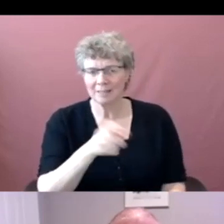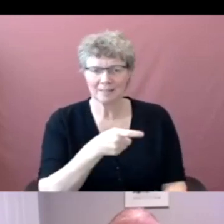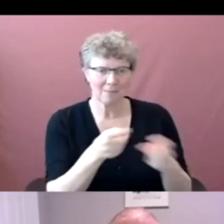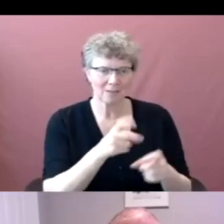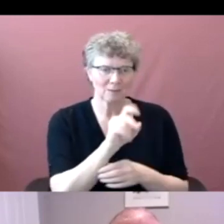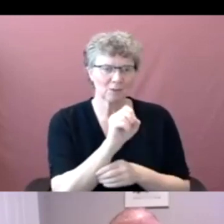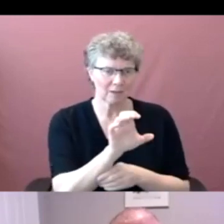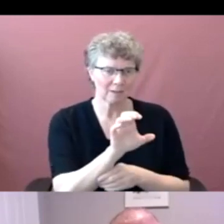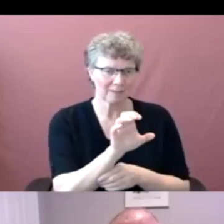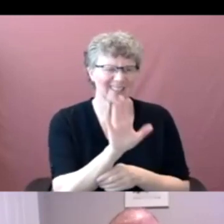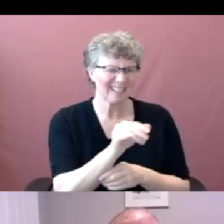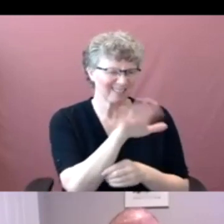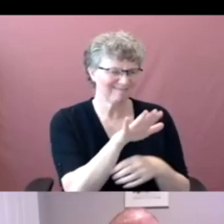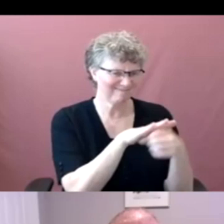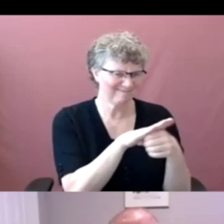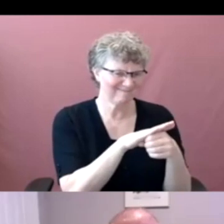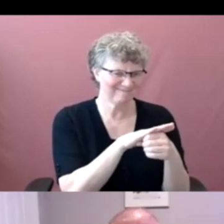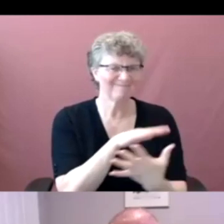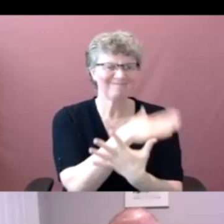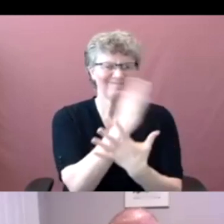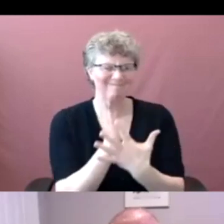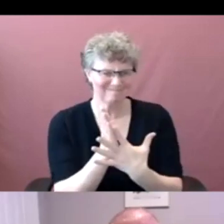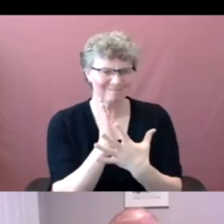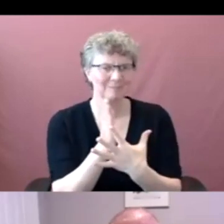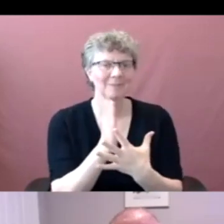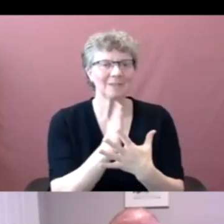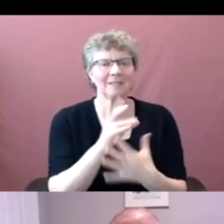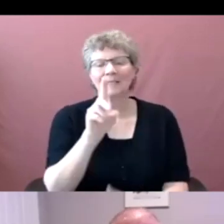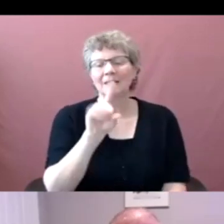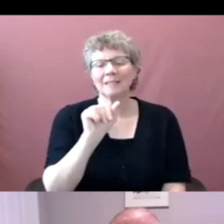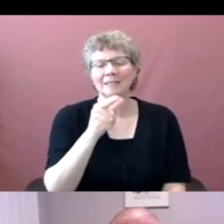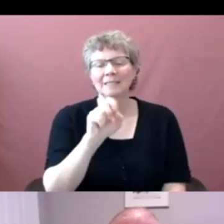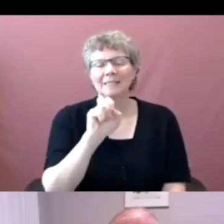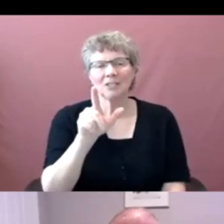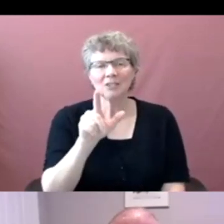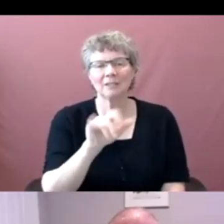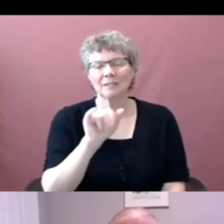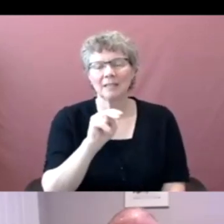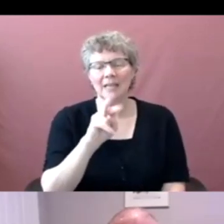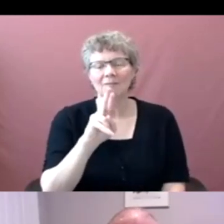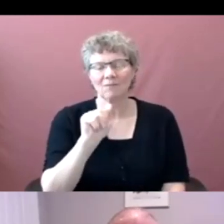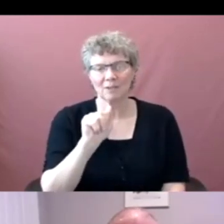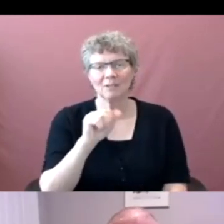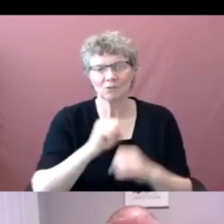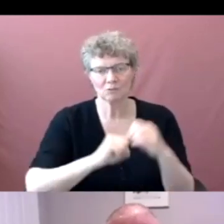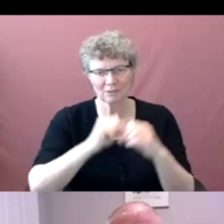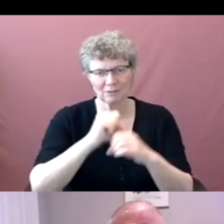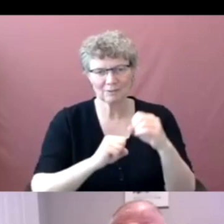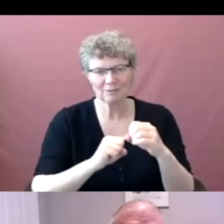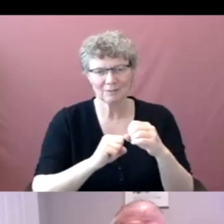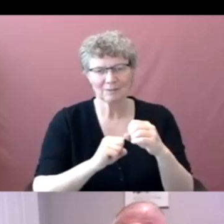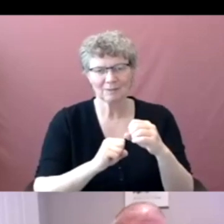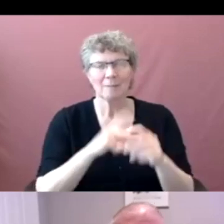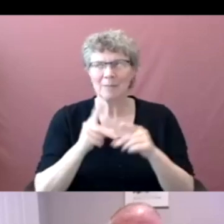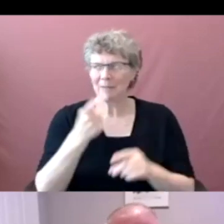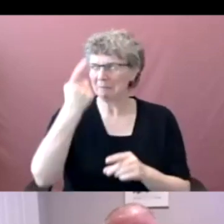Digital infrastructure is perhaps what most people will immediately think of when they first think of IT.